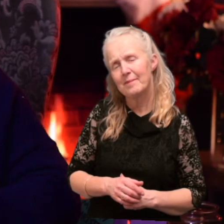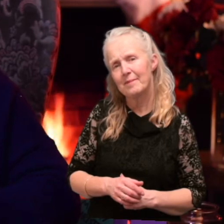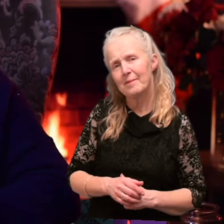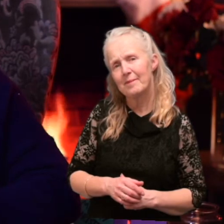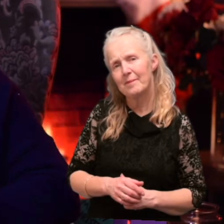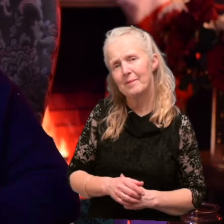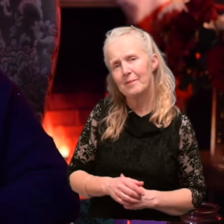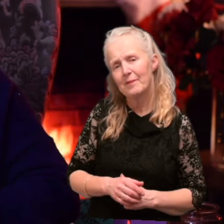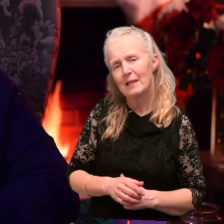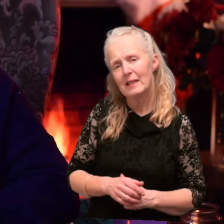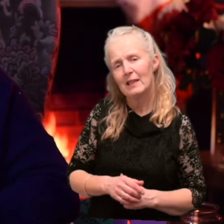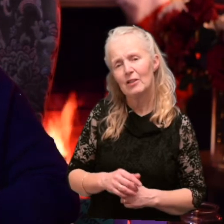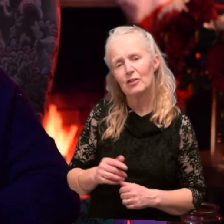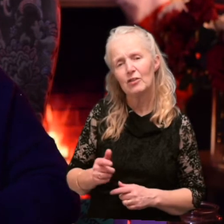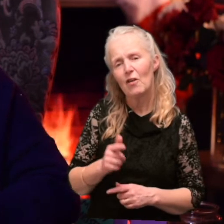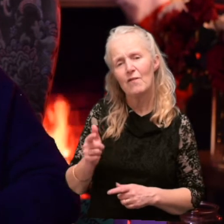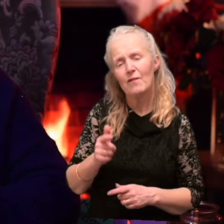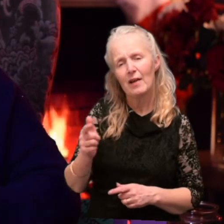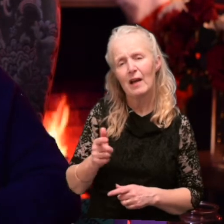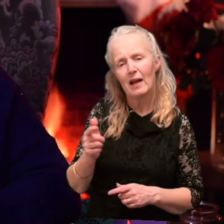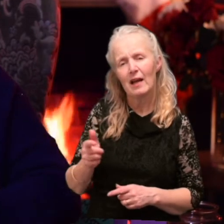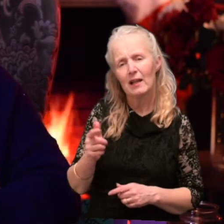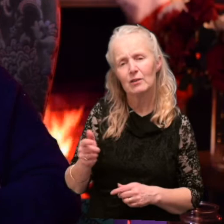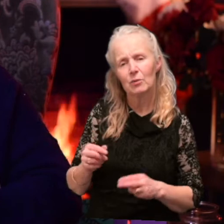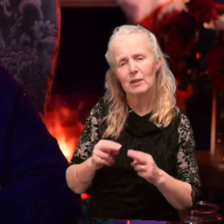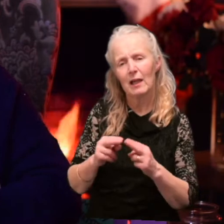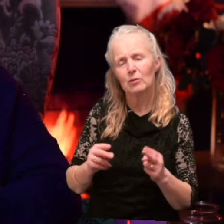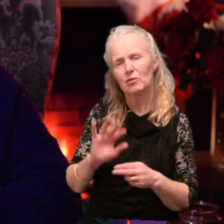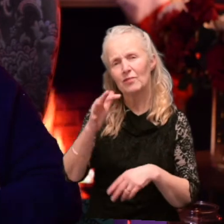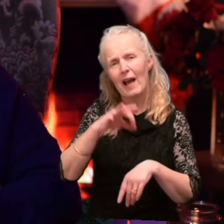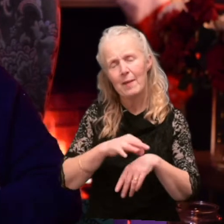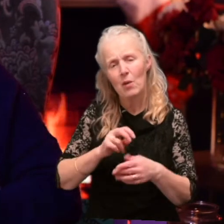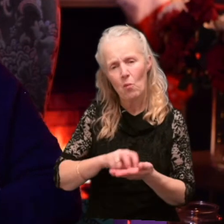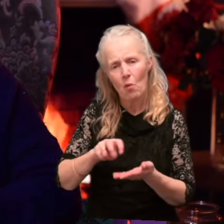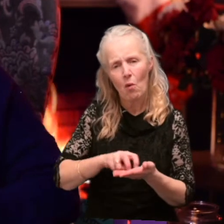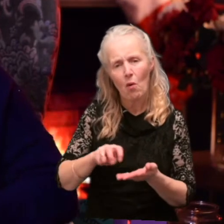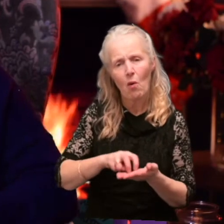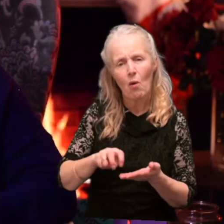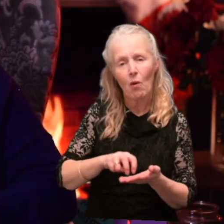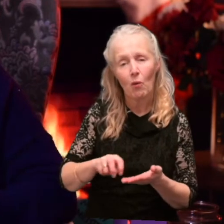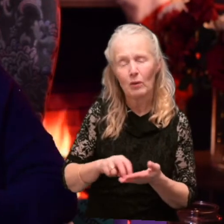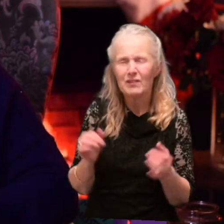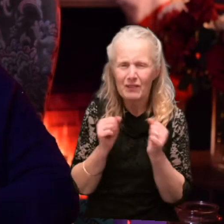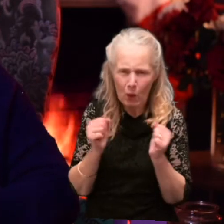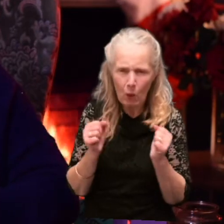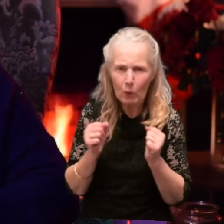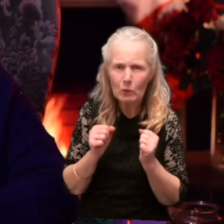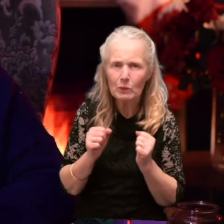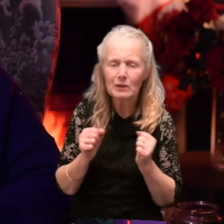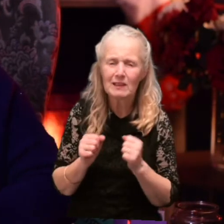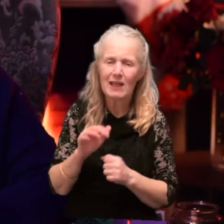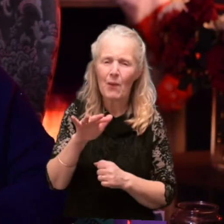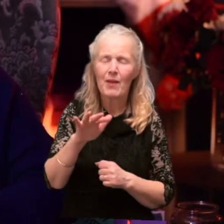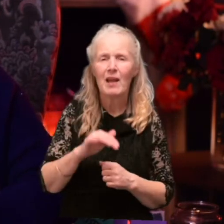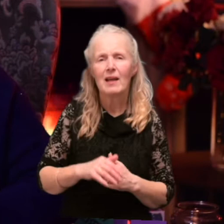It's not far to the block of flats. It's just a five-minute walk that was very cold out there.